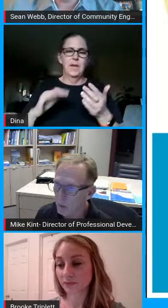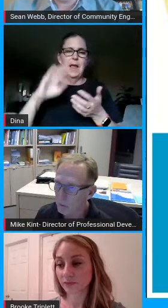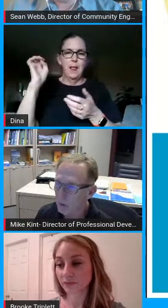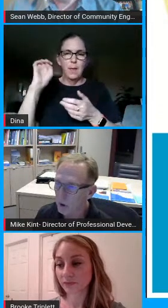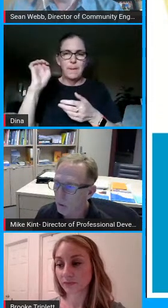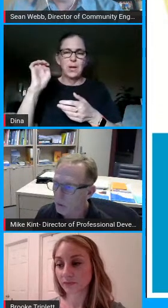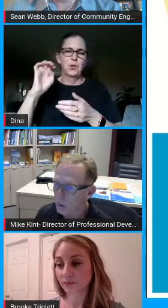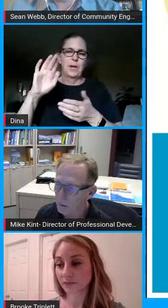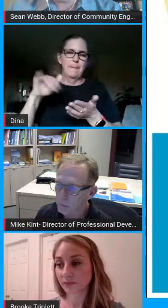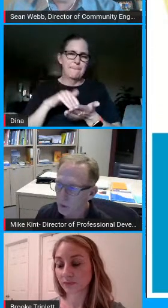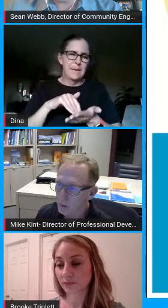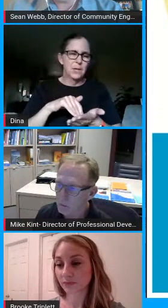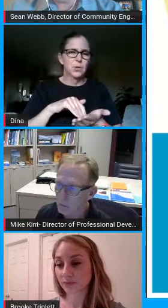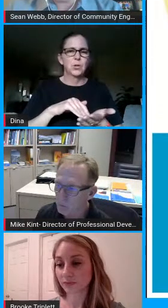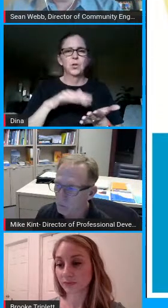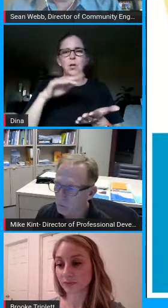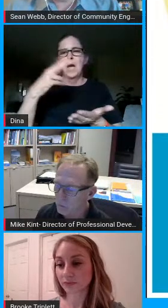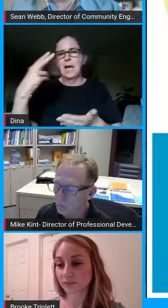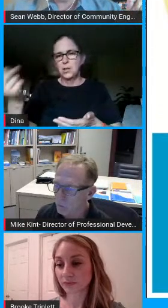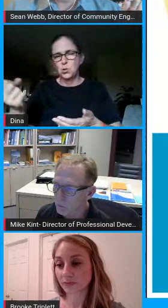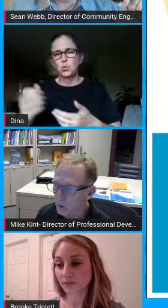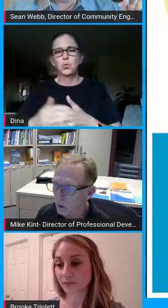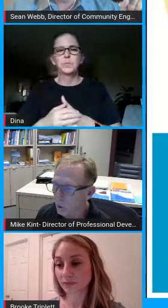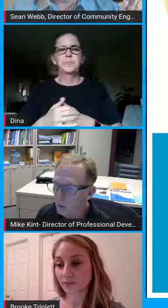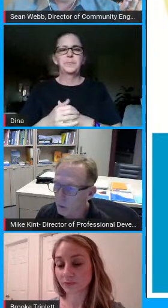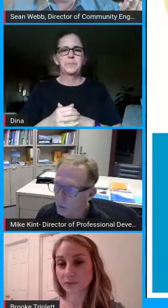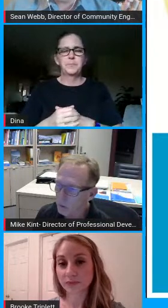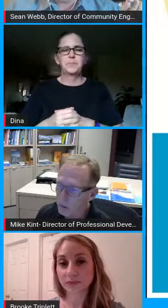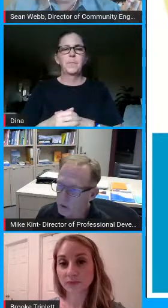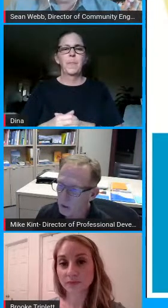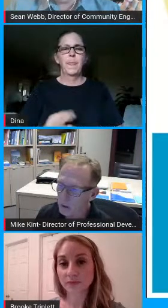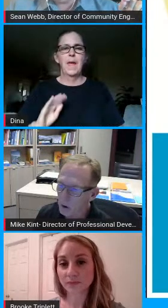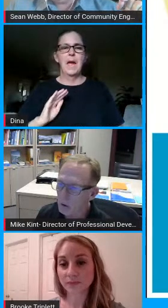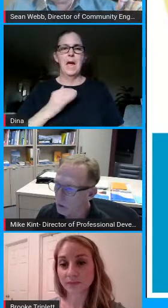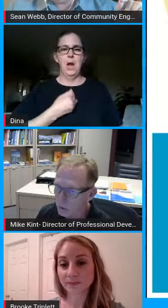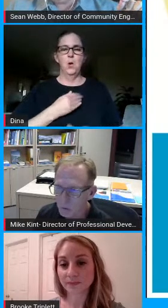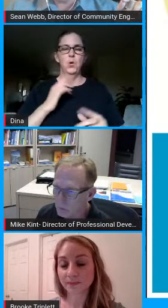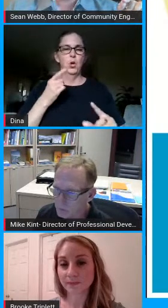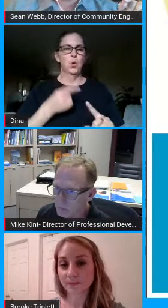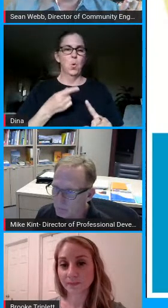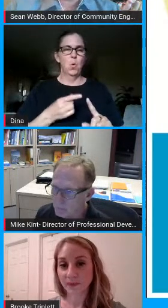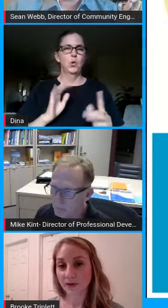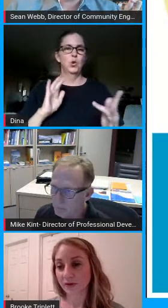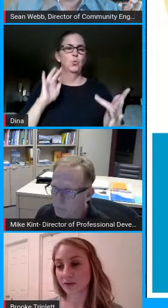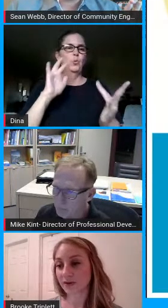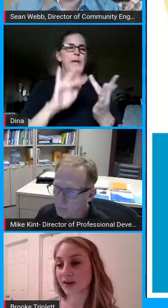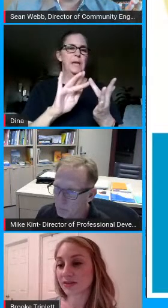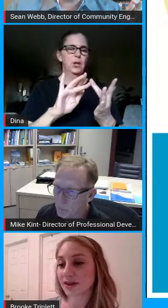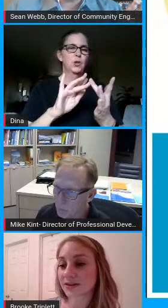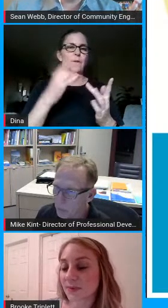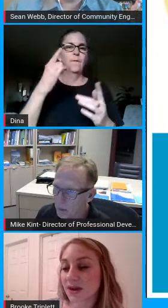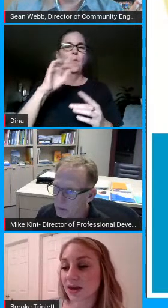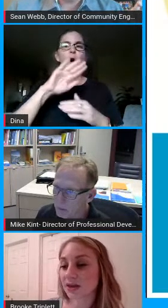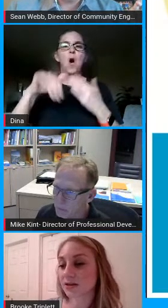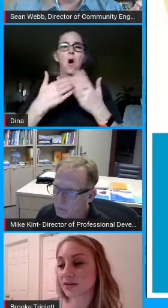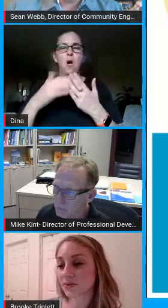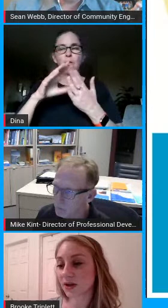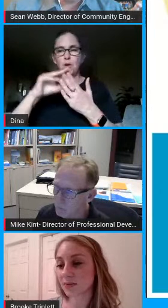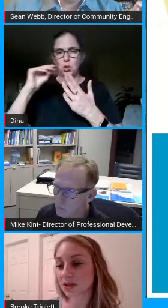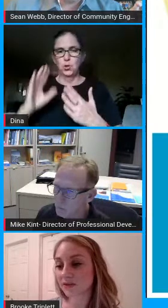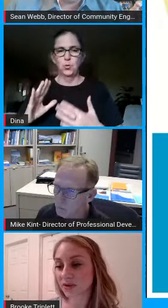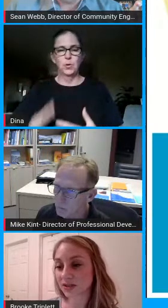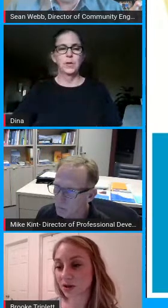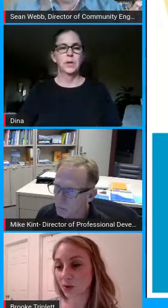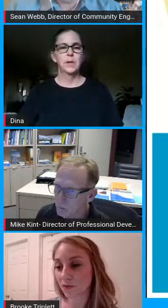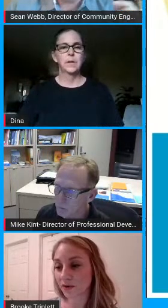but we always um our our goal is always to reach out all learners all right thanks mike and this